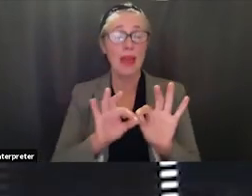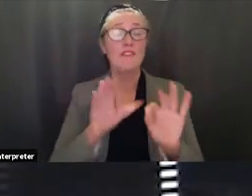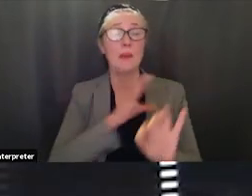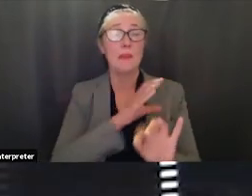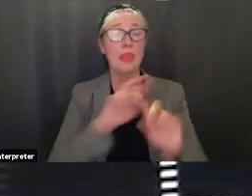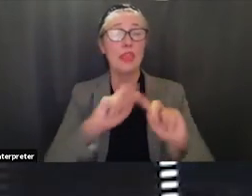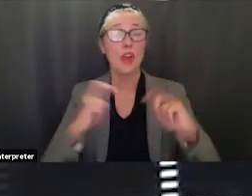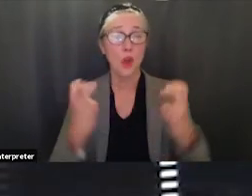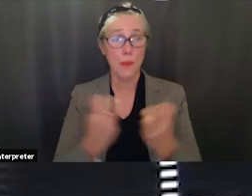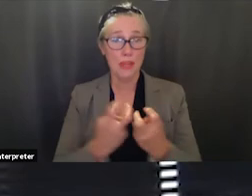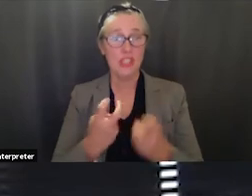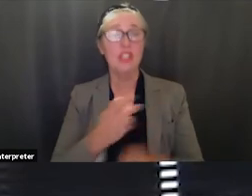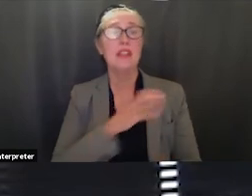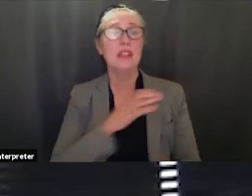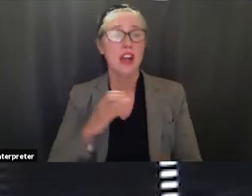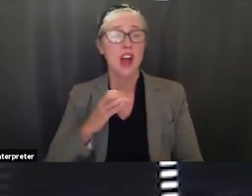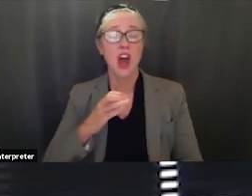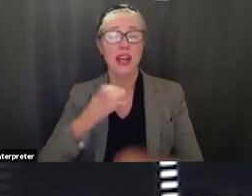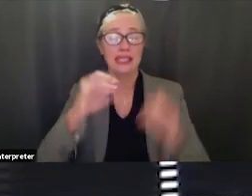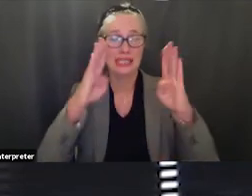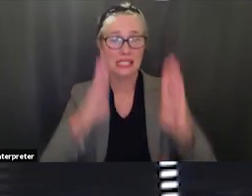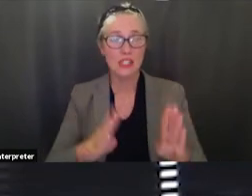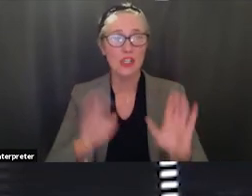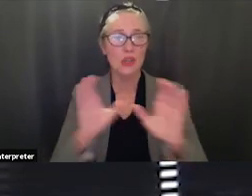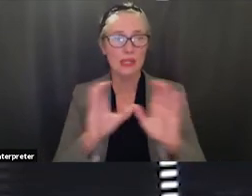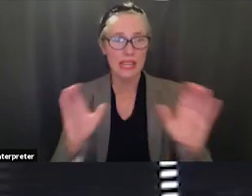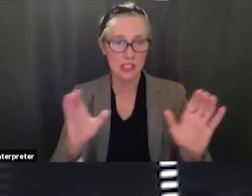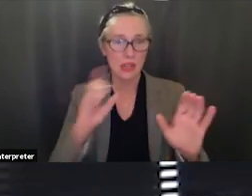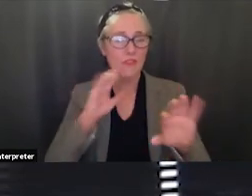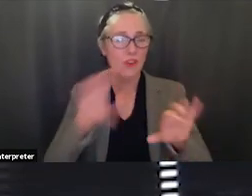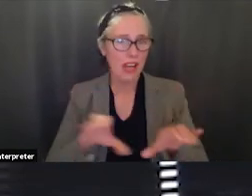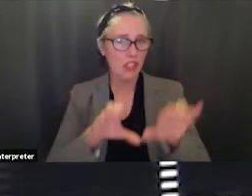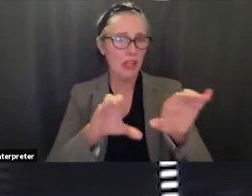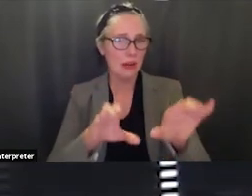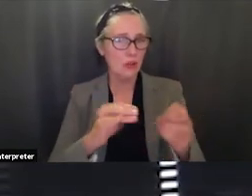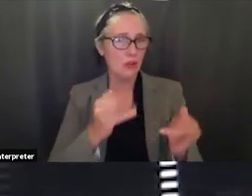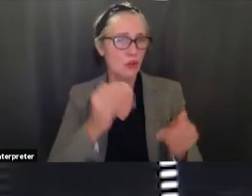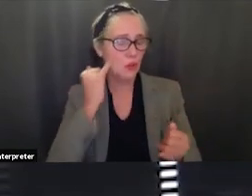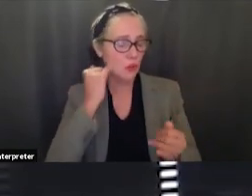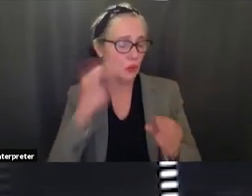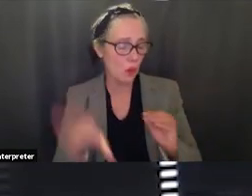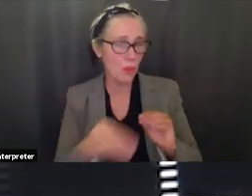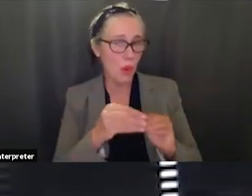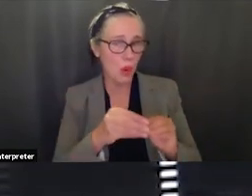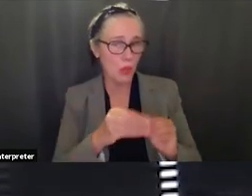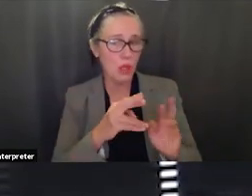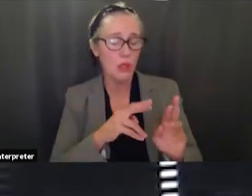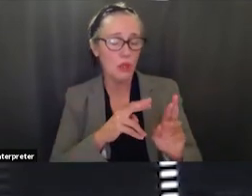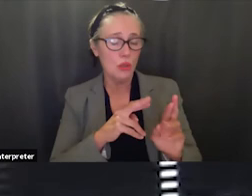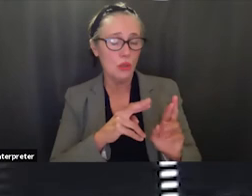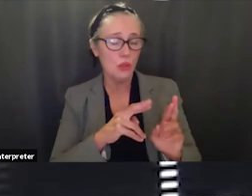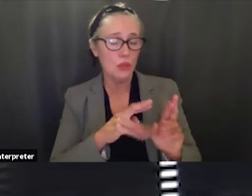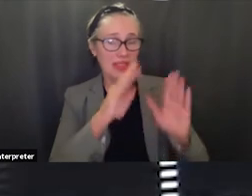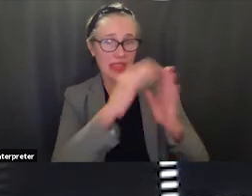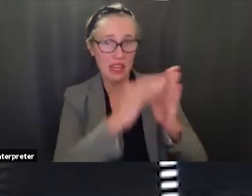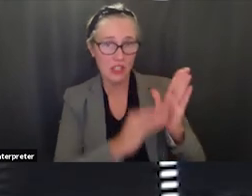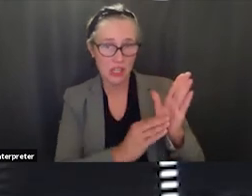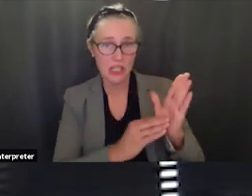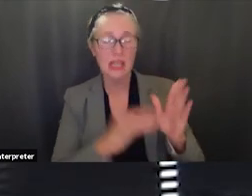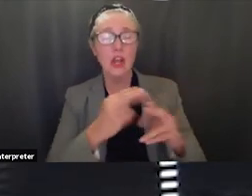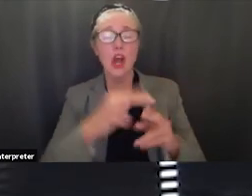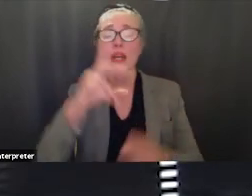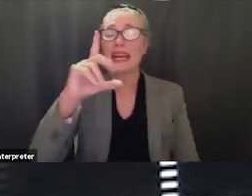as an action item as opposed to the consent agenda it's what is called a dawn or a declaration of need